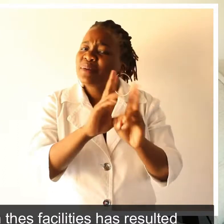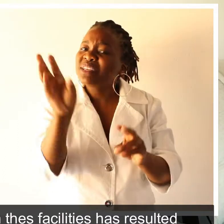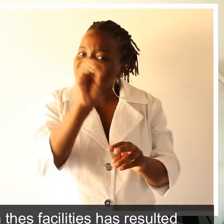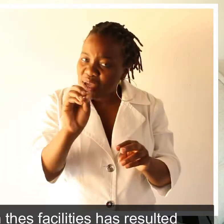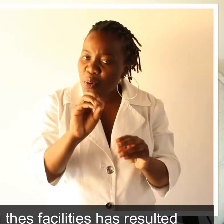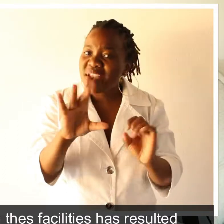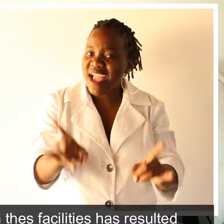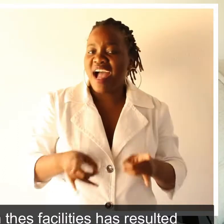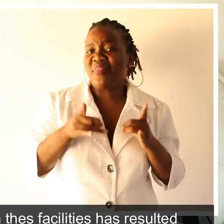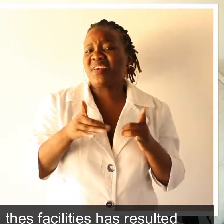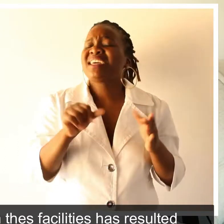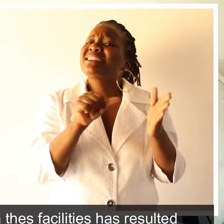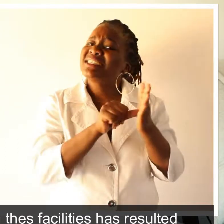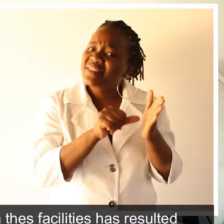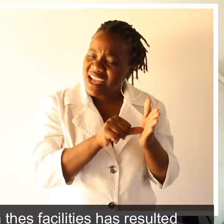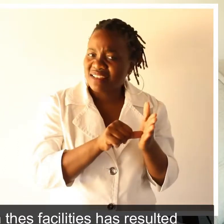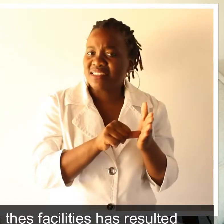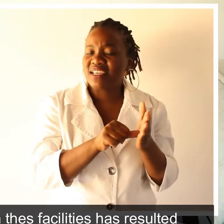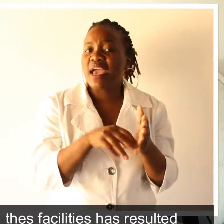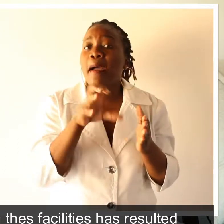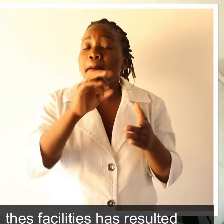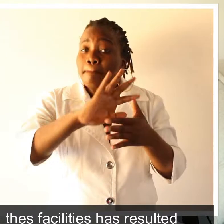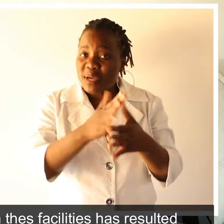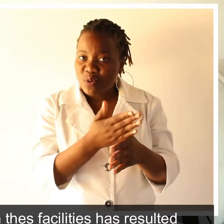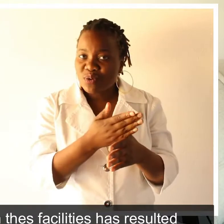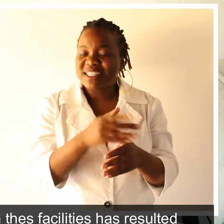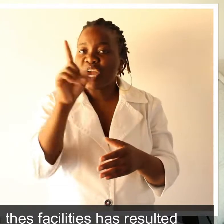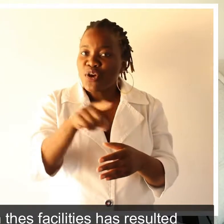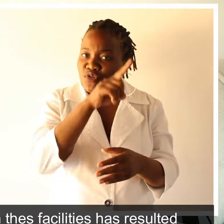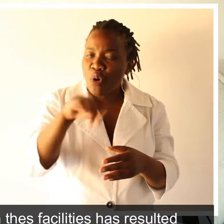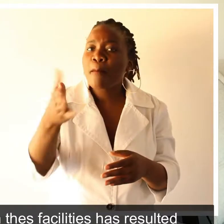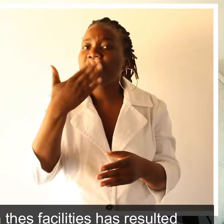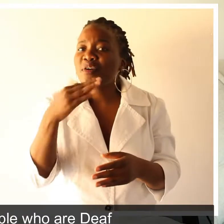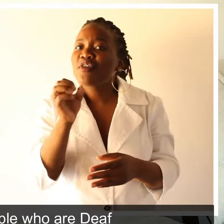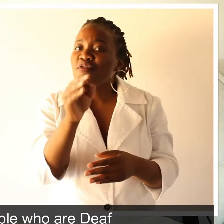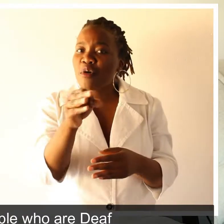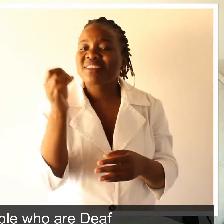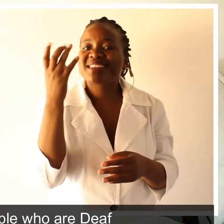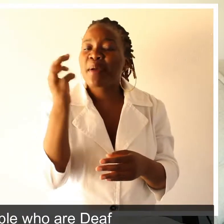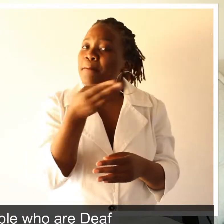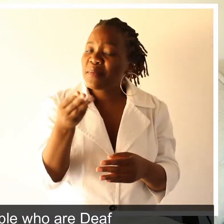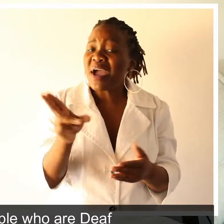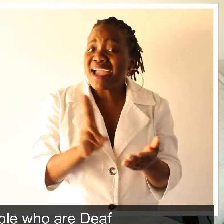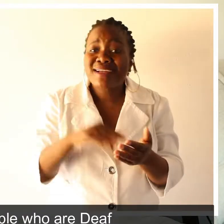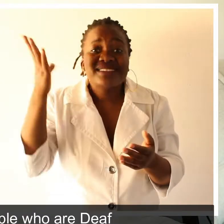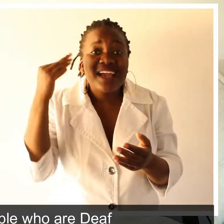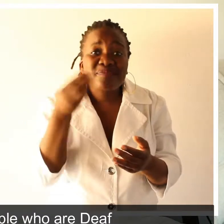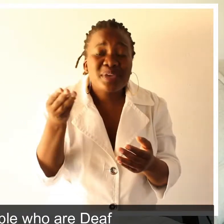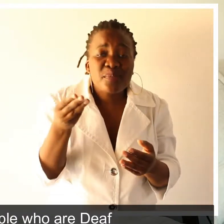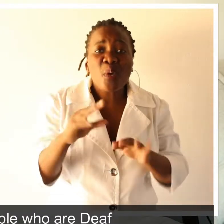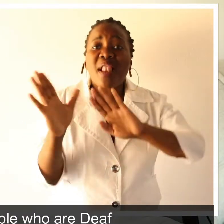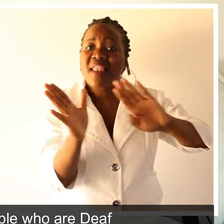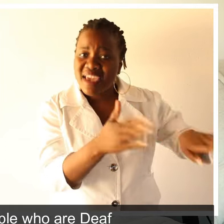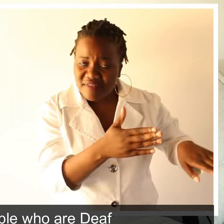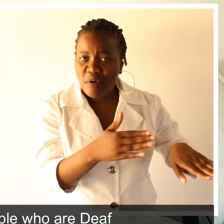interpretation in these health facilities have led to wrong diagnosis and wrong prescription. This has resulted in most people who are